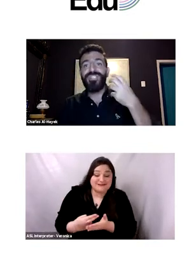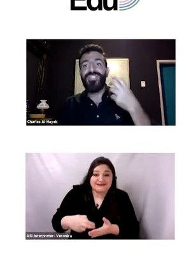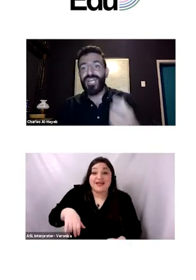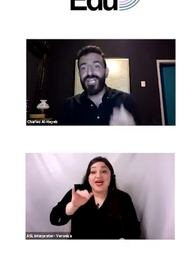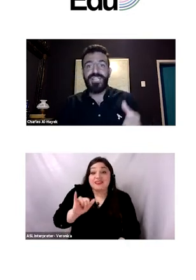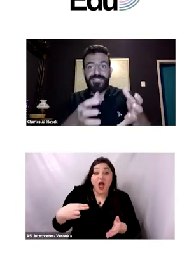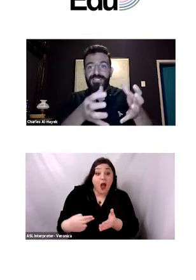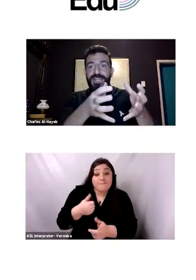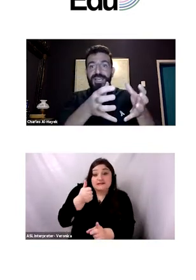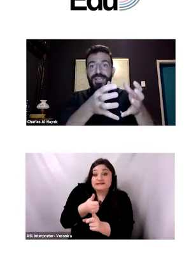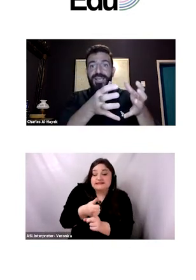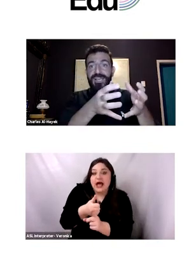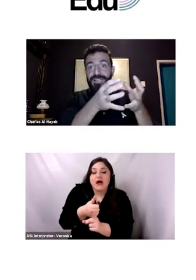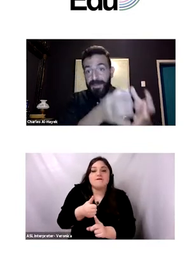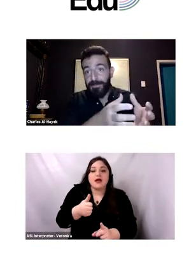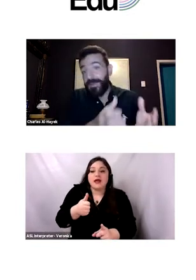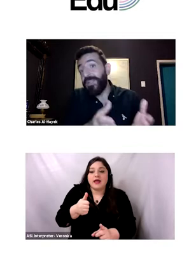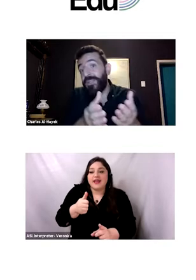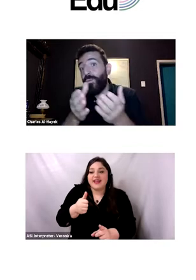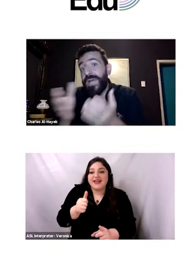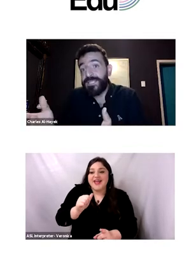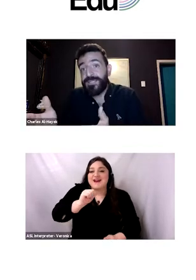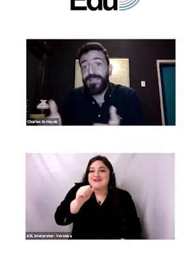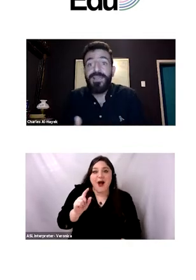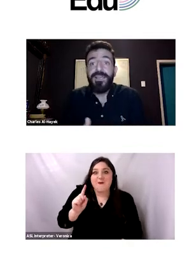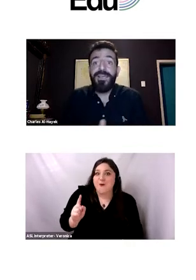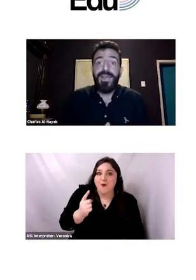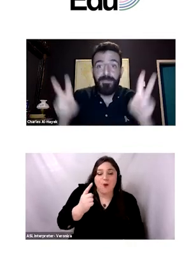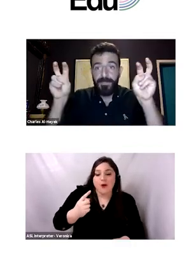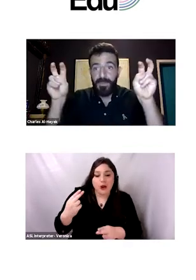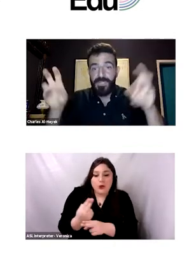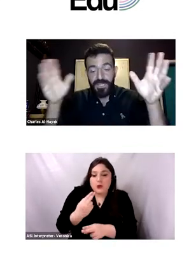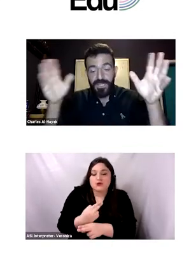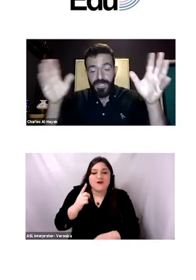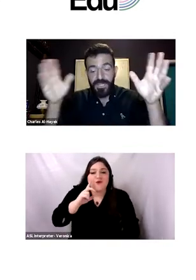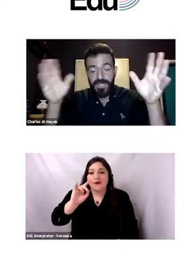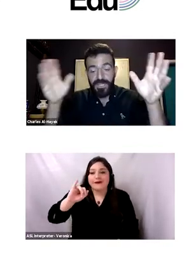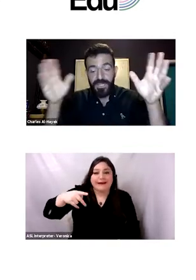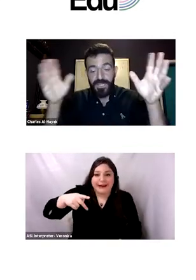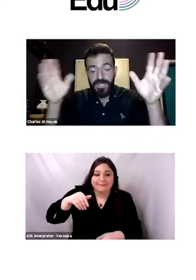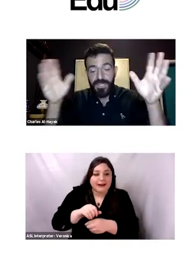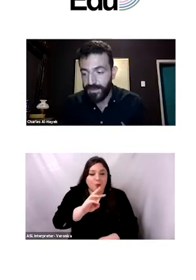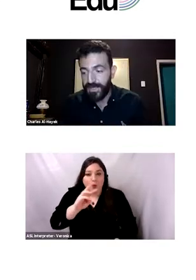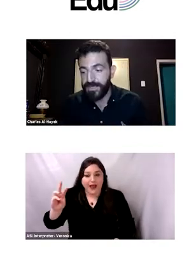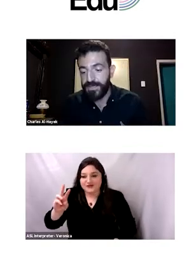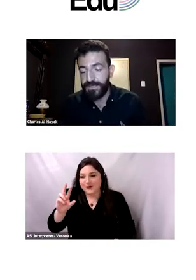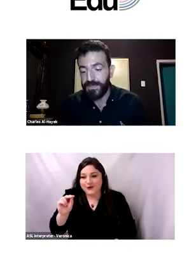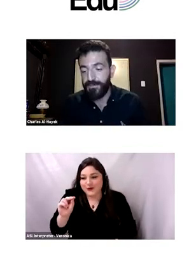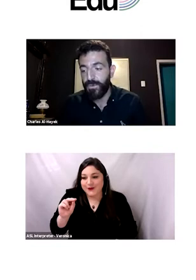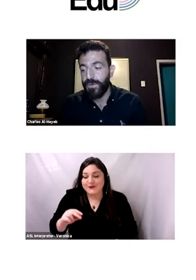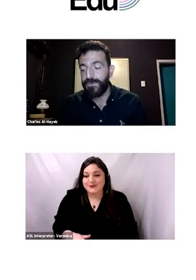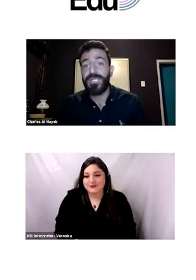just this dip in the West. I'm using this for an